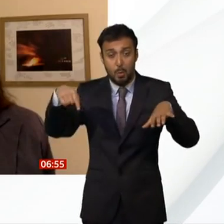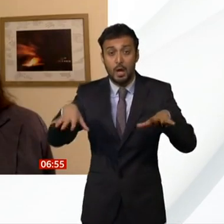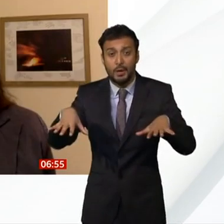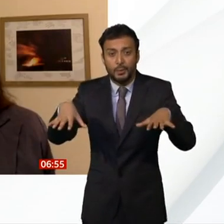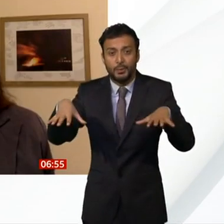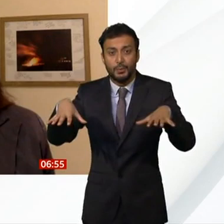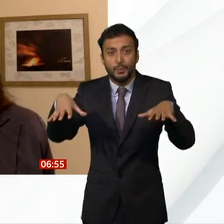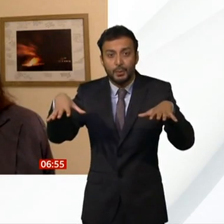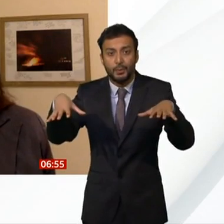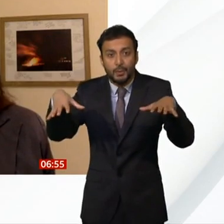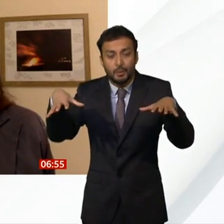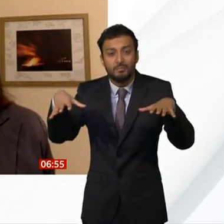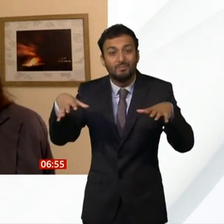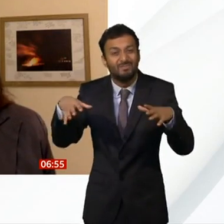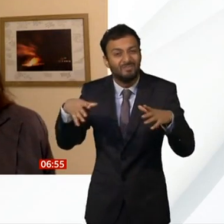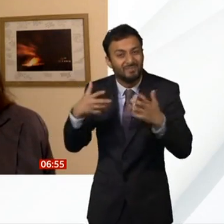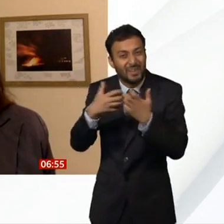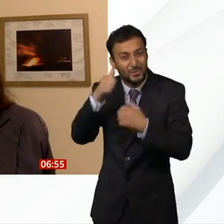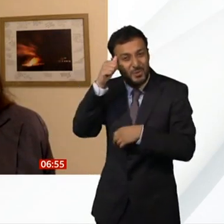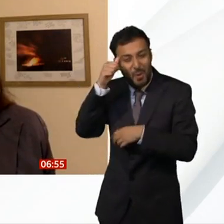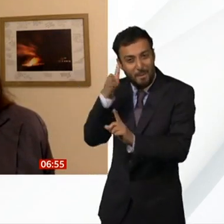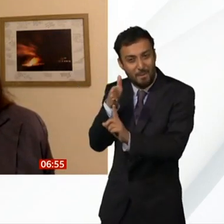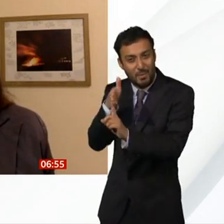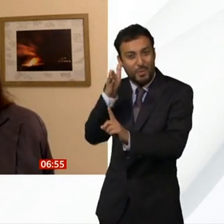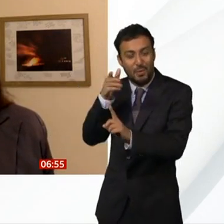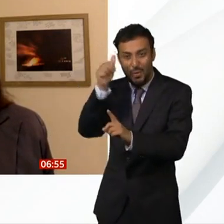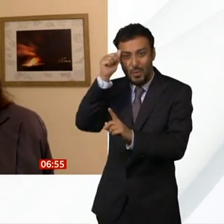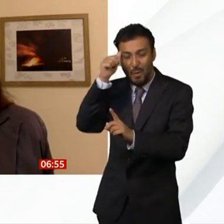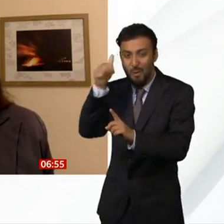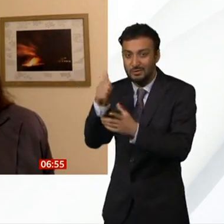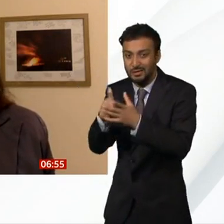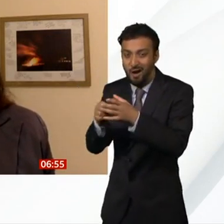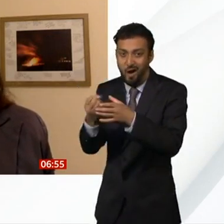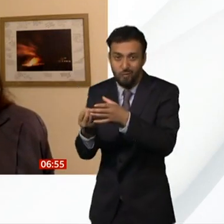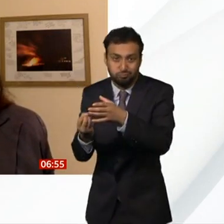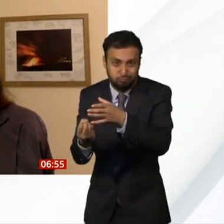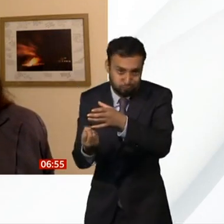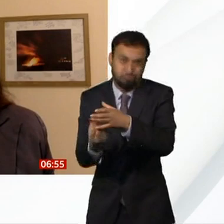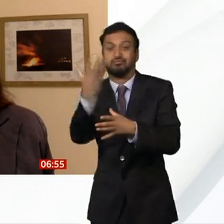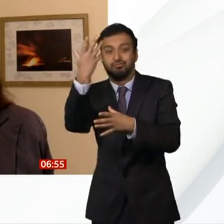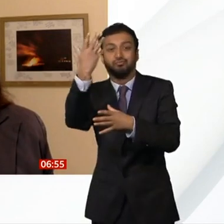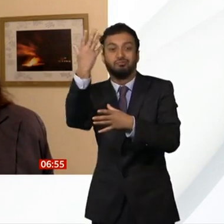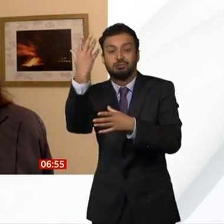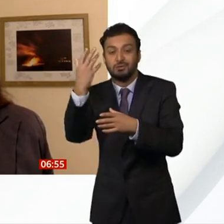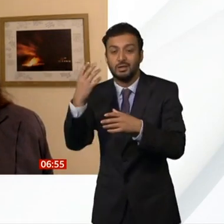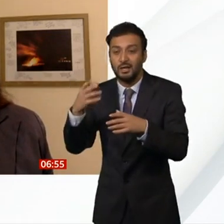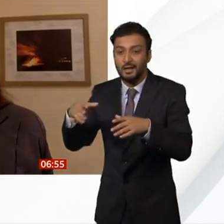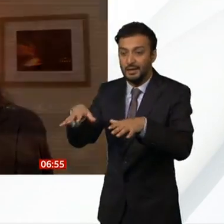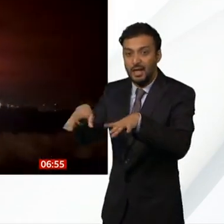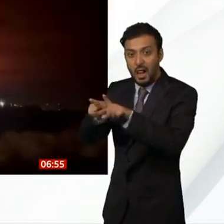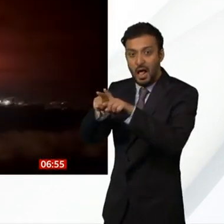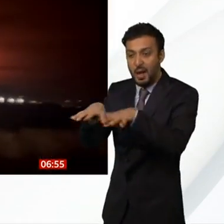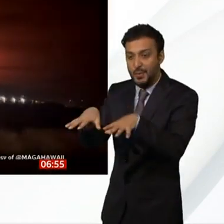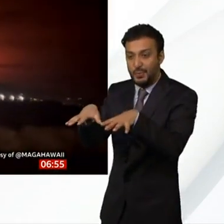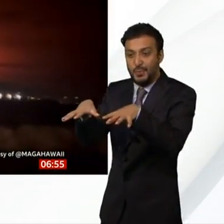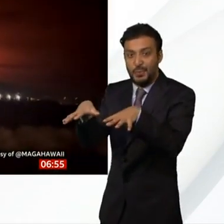which indicates that there was magma accumulating under the ground. There have been lots of small earthquakes as well, which tell